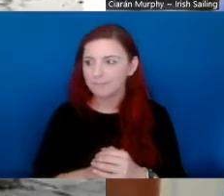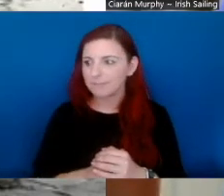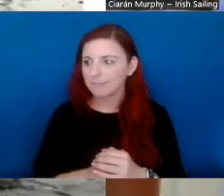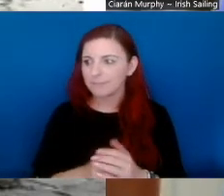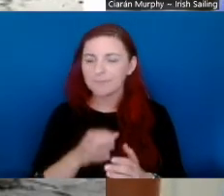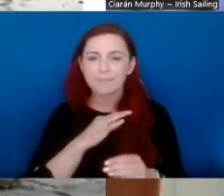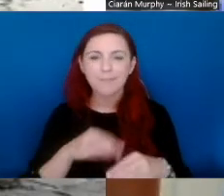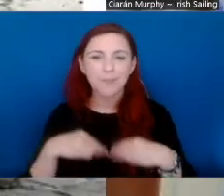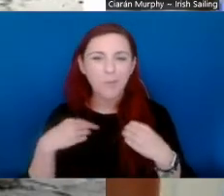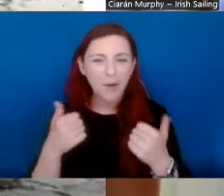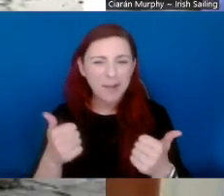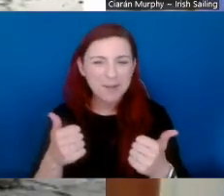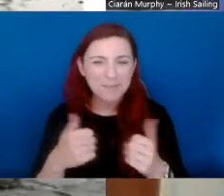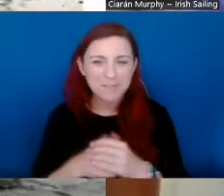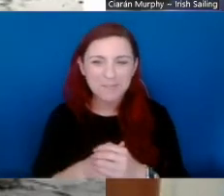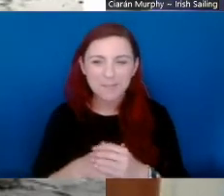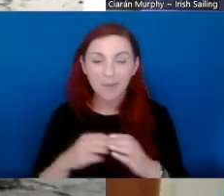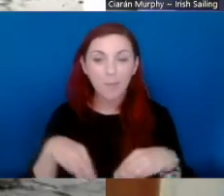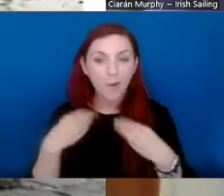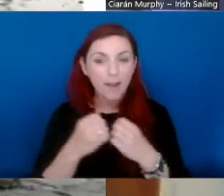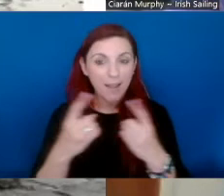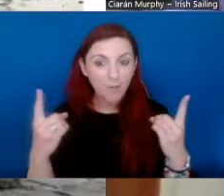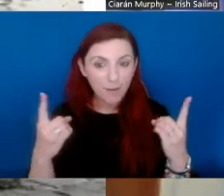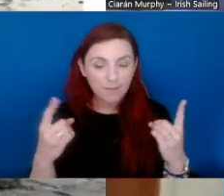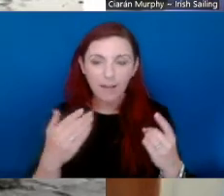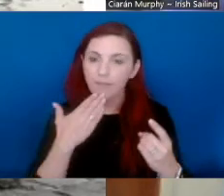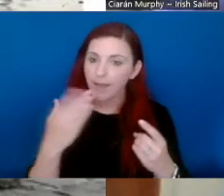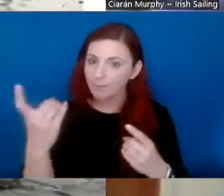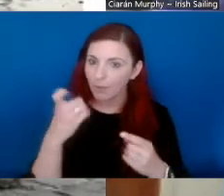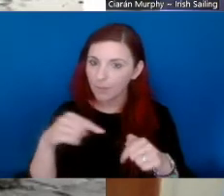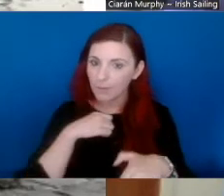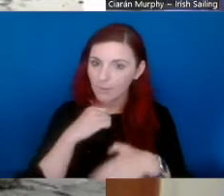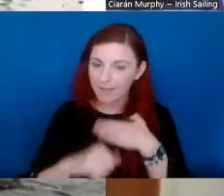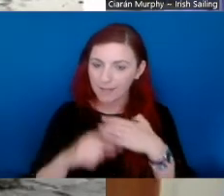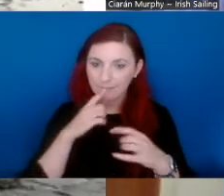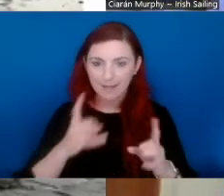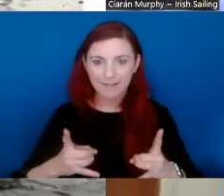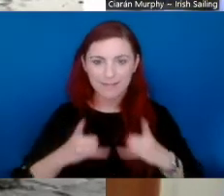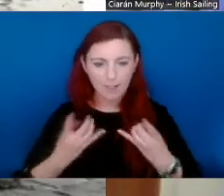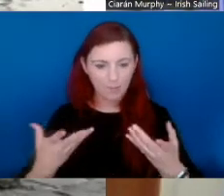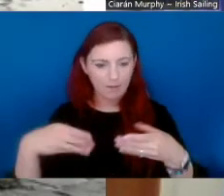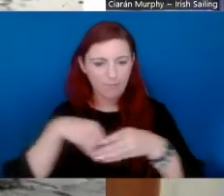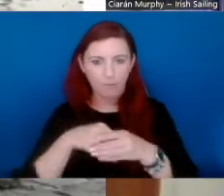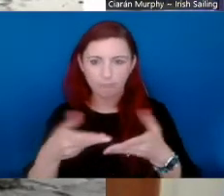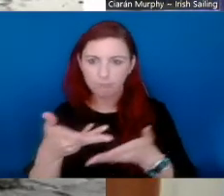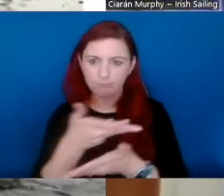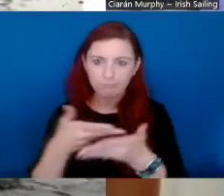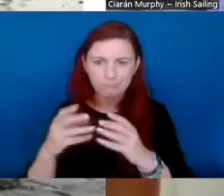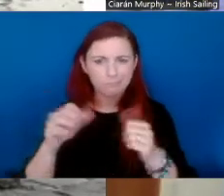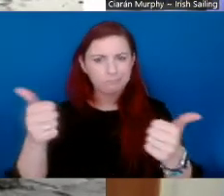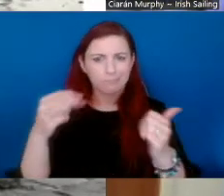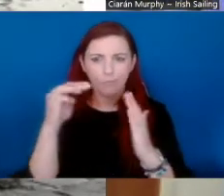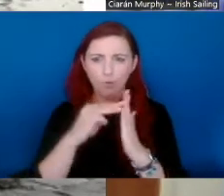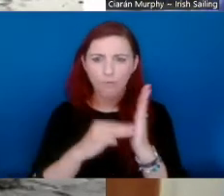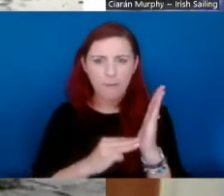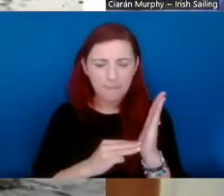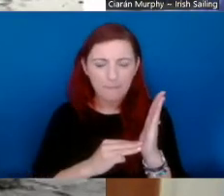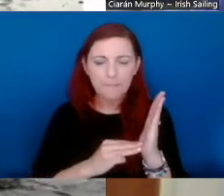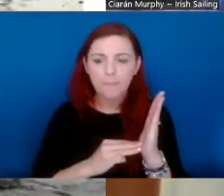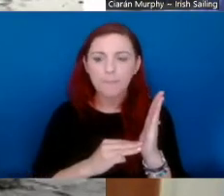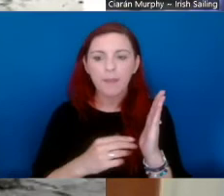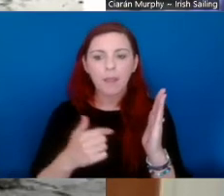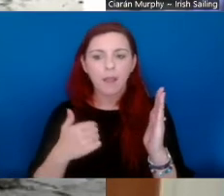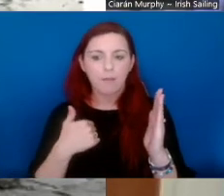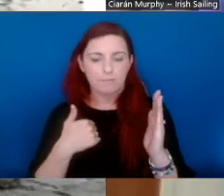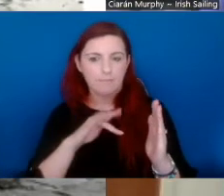good morning, Ciarán. Good morning, everyone. Thanks for inviting me. Delighted to be involved with this great program. Um,